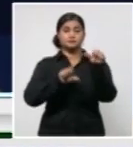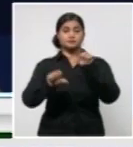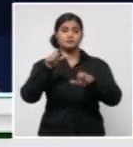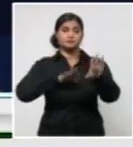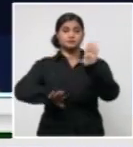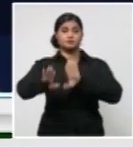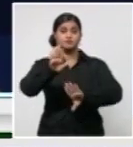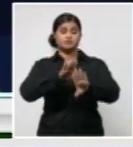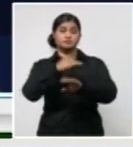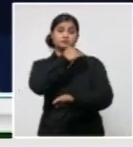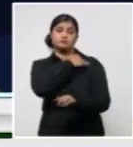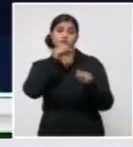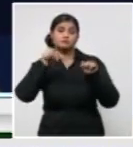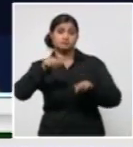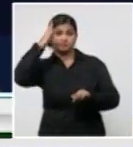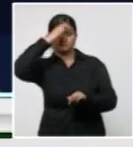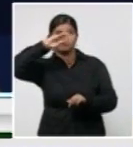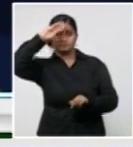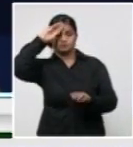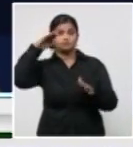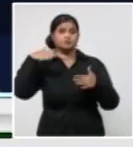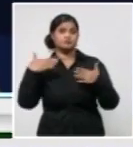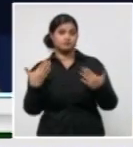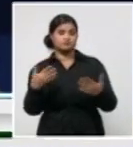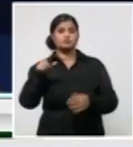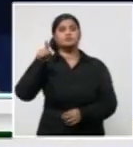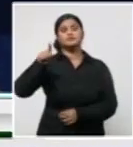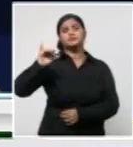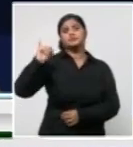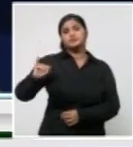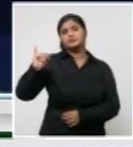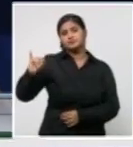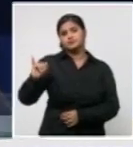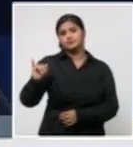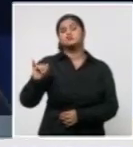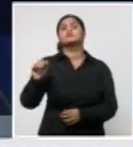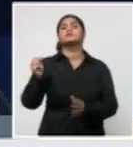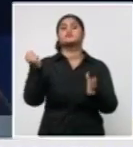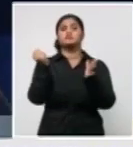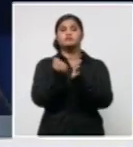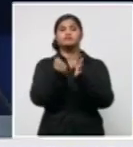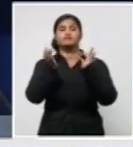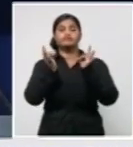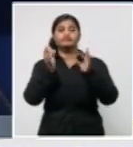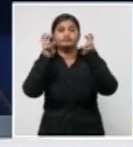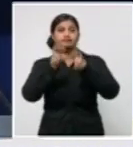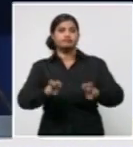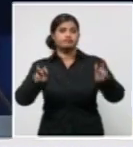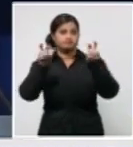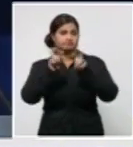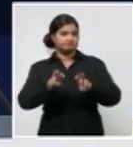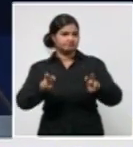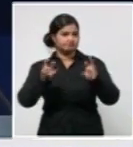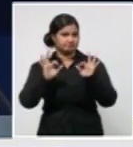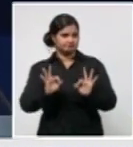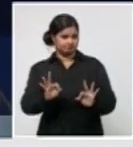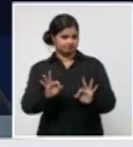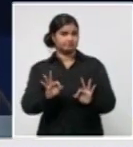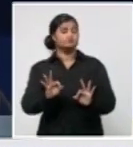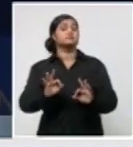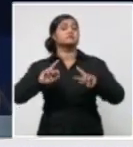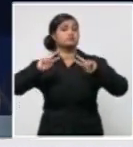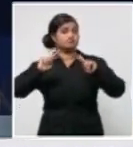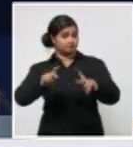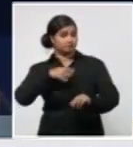-day obligatory monitoring period, is this patient considered a new case? No, this would not be